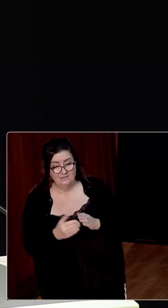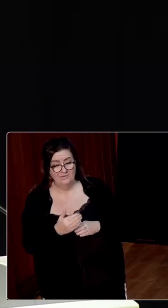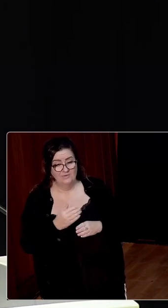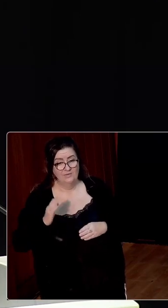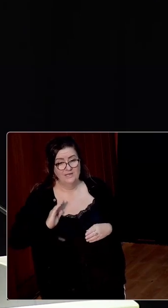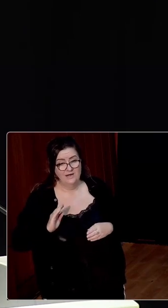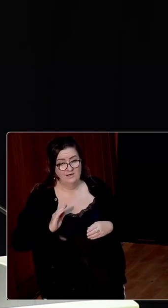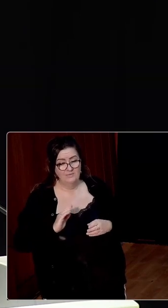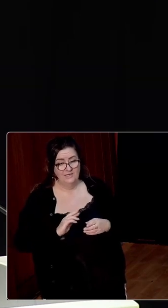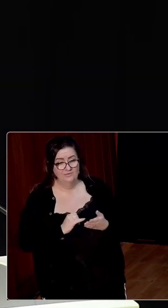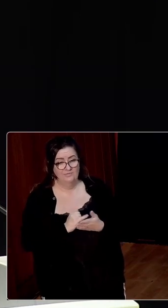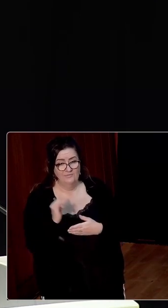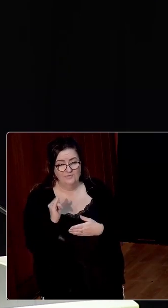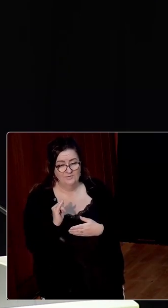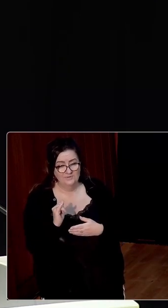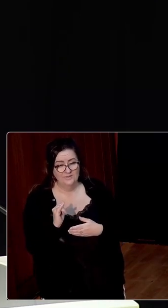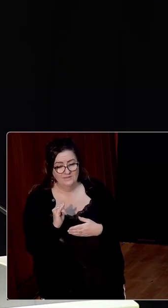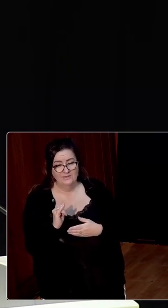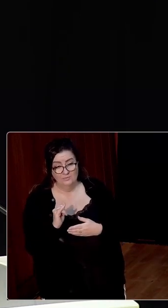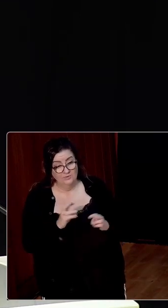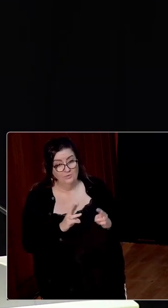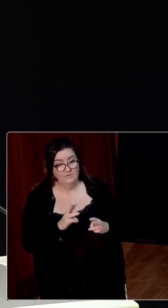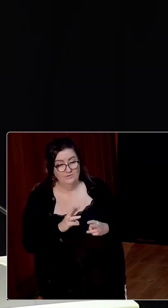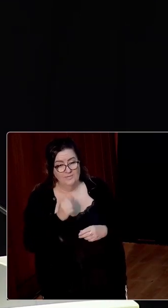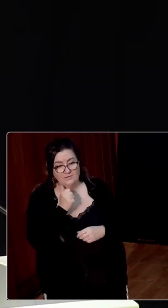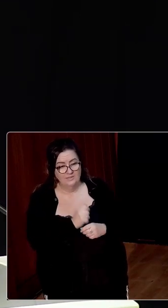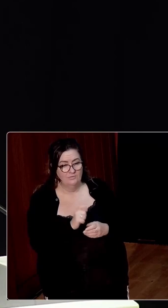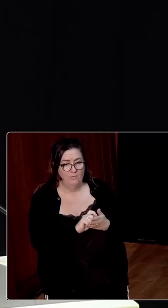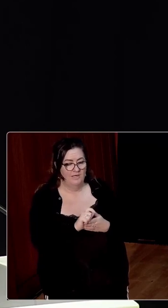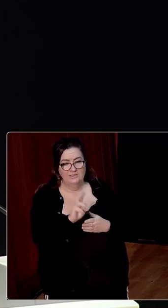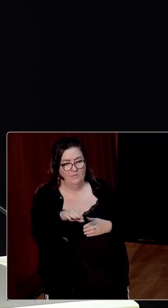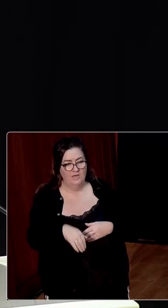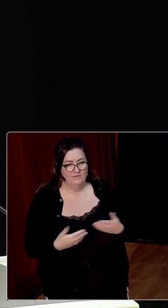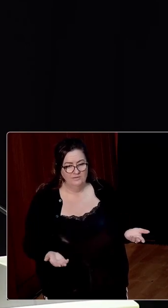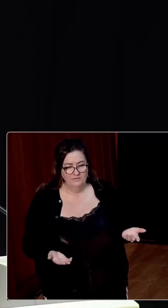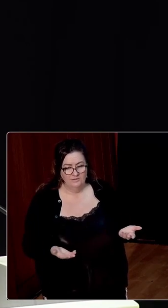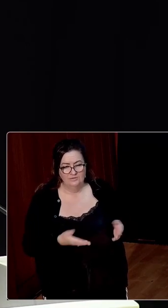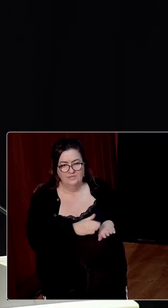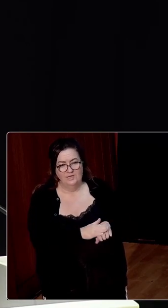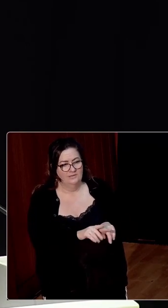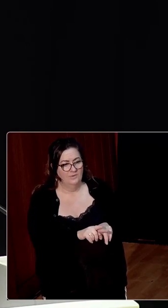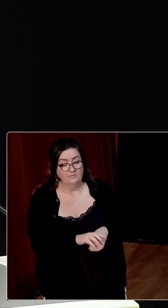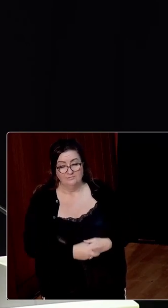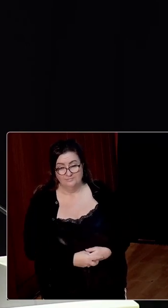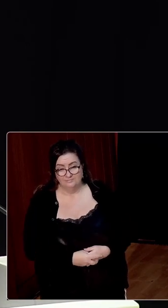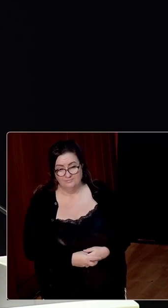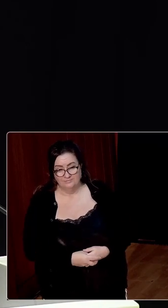the army had a chance to refuse this request, which it was going to do, he wrote back to say don't bother, she too has died.